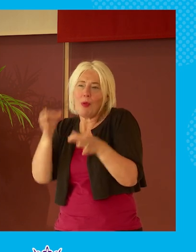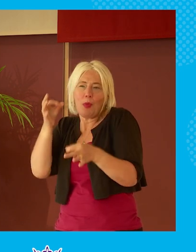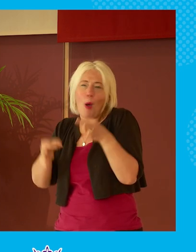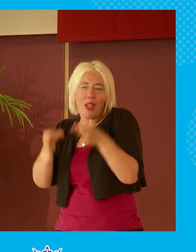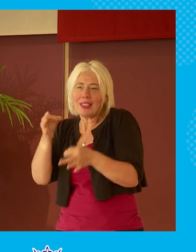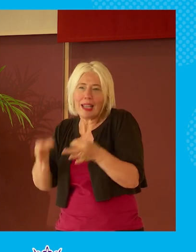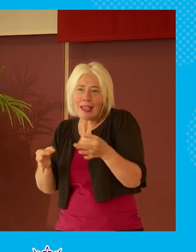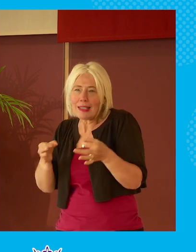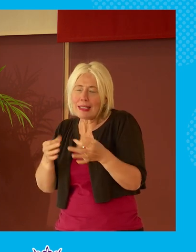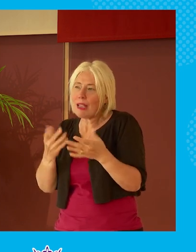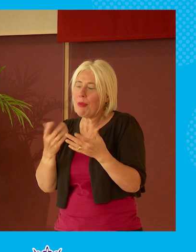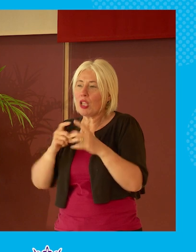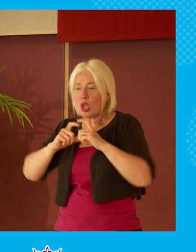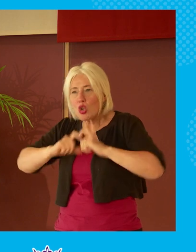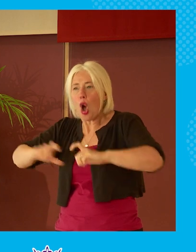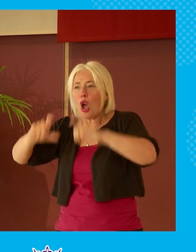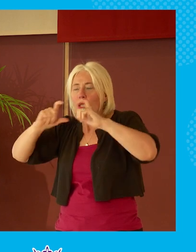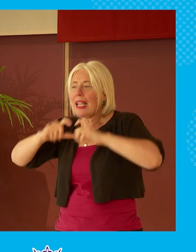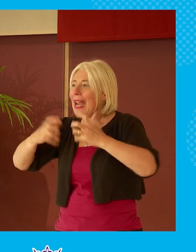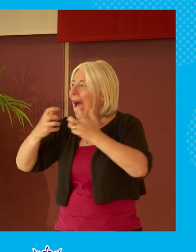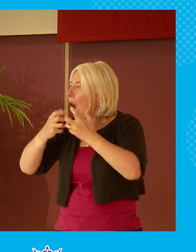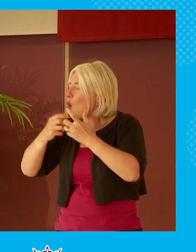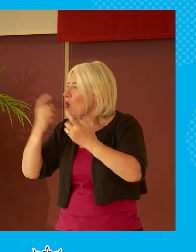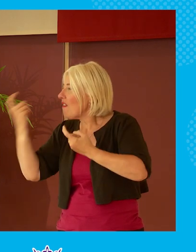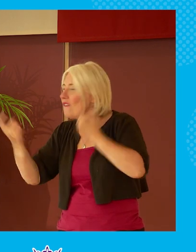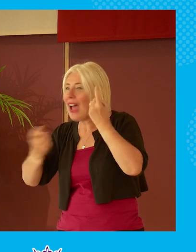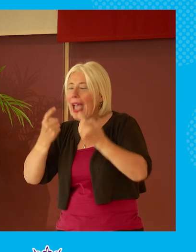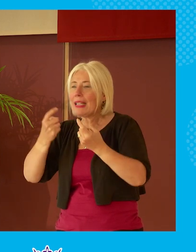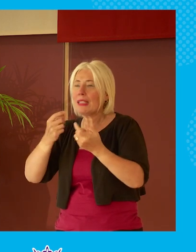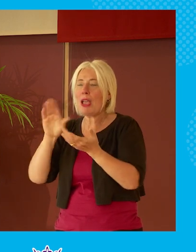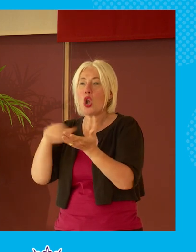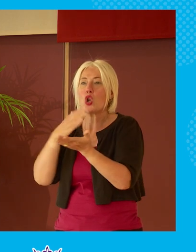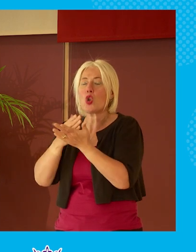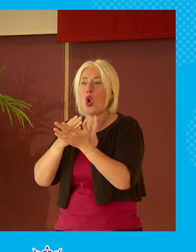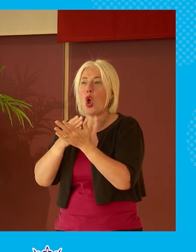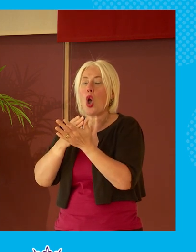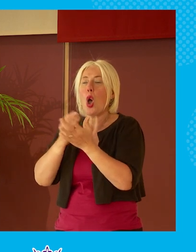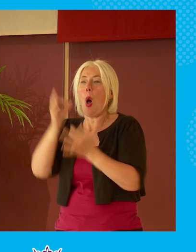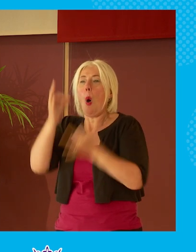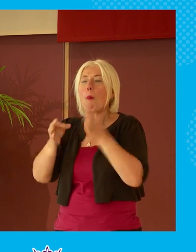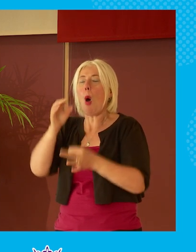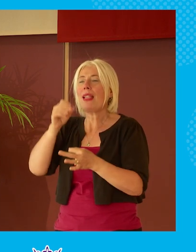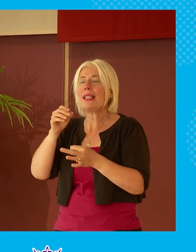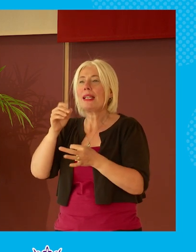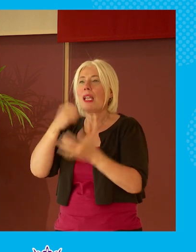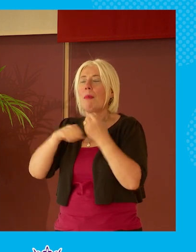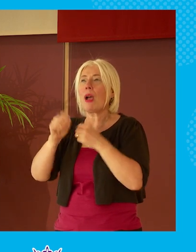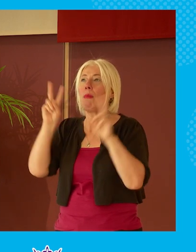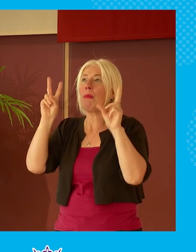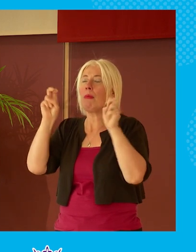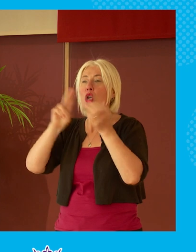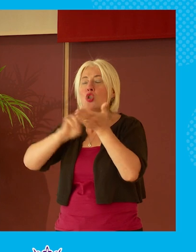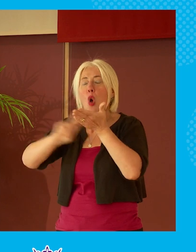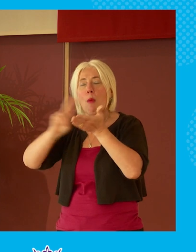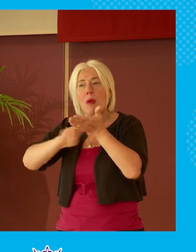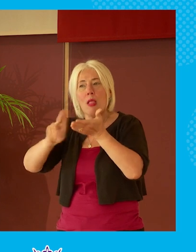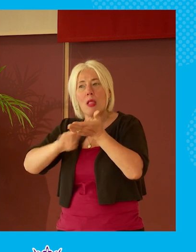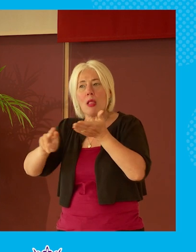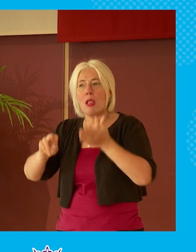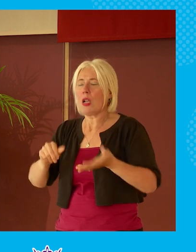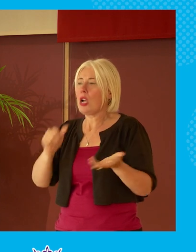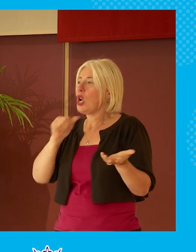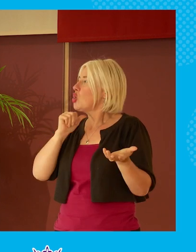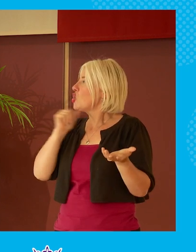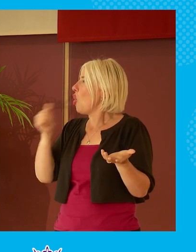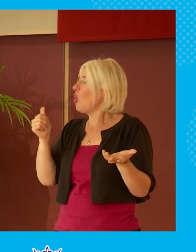constantly seeking ways to try and make politics feel a wee bit more normal to people and that they don't as i say it isn't going to be something